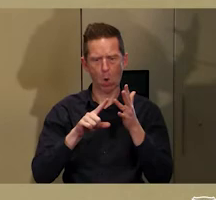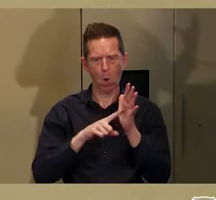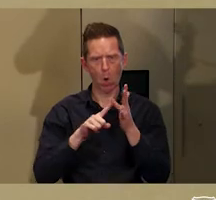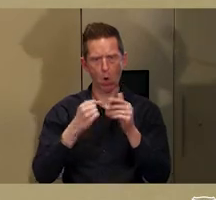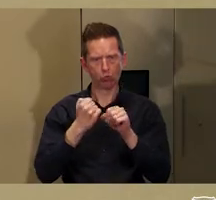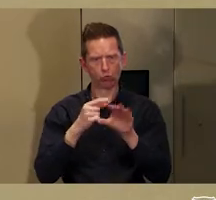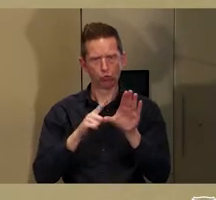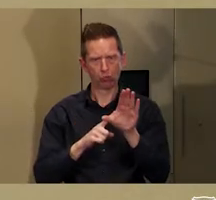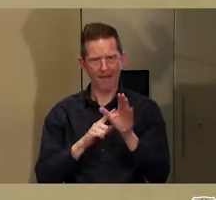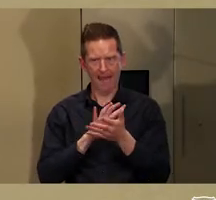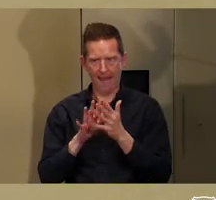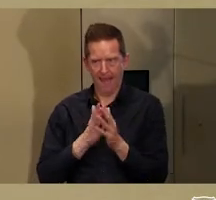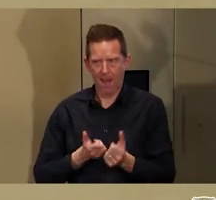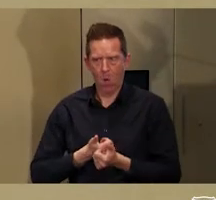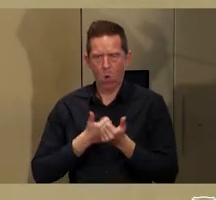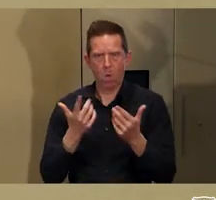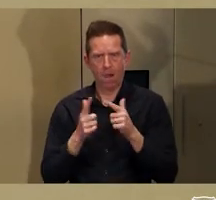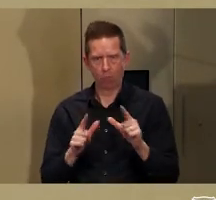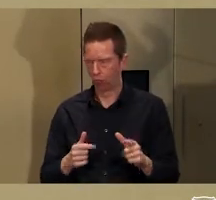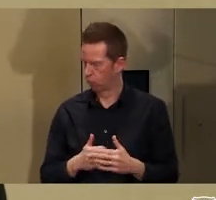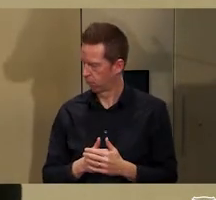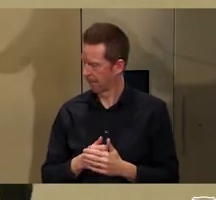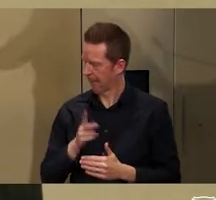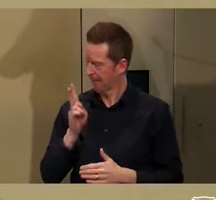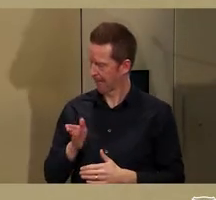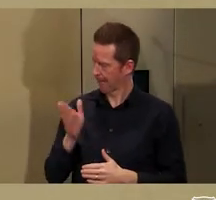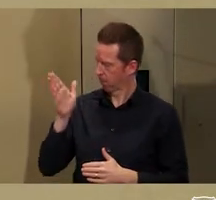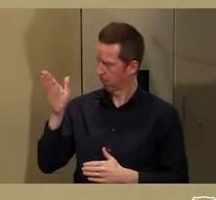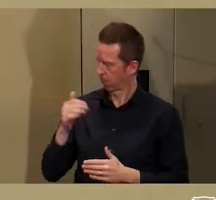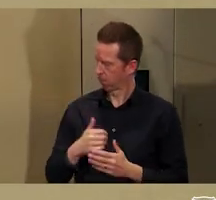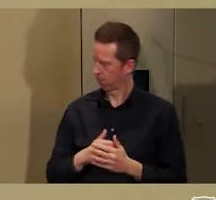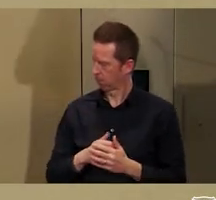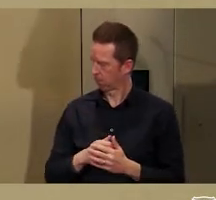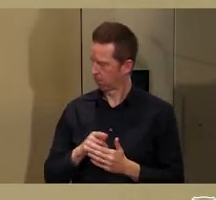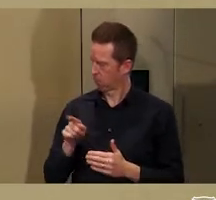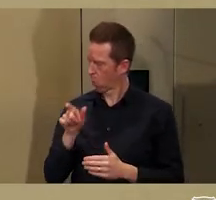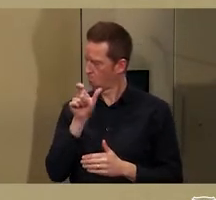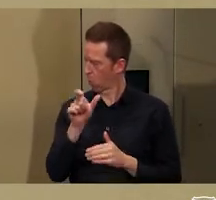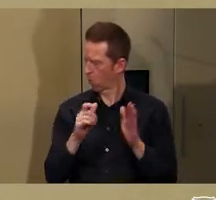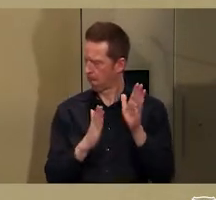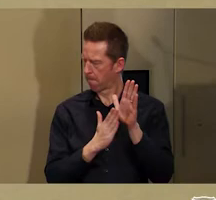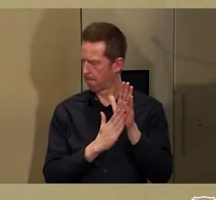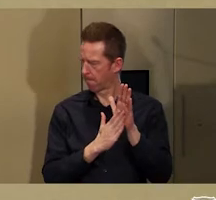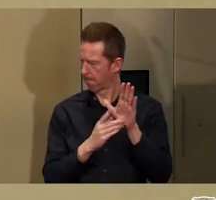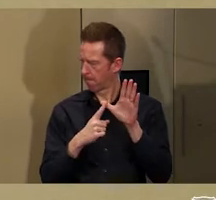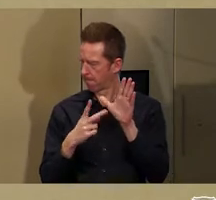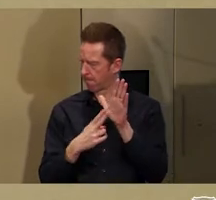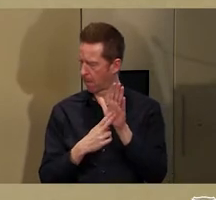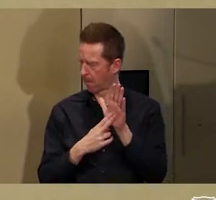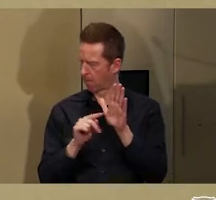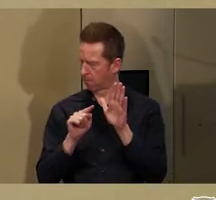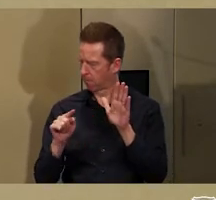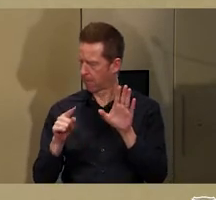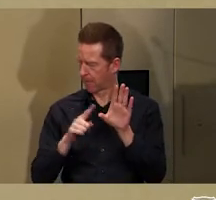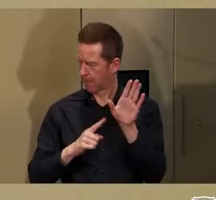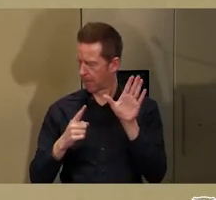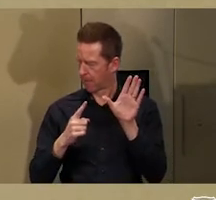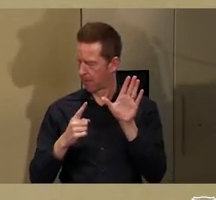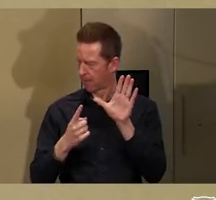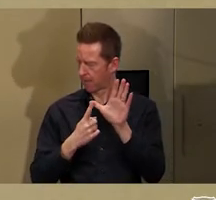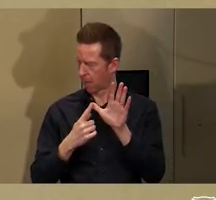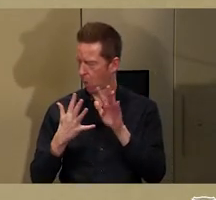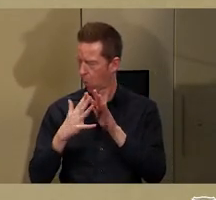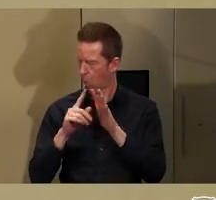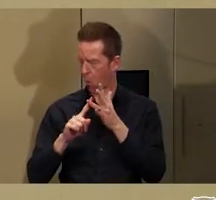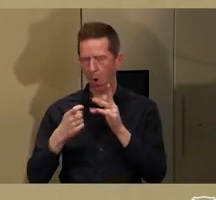reflected through language. So, again, from Gunwingu, there's this word Manyawok. And Manyawok is used to refer